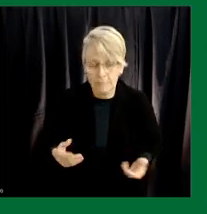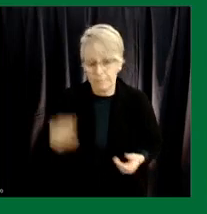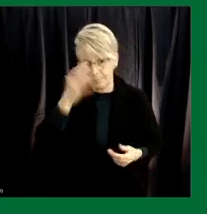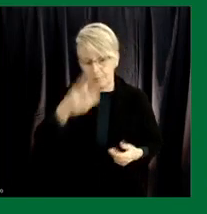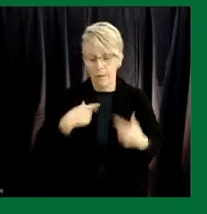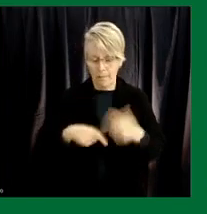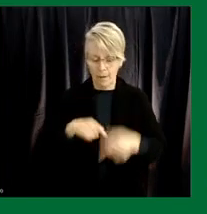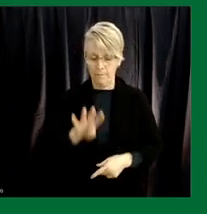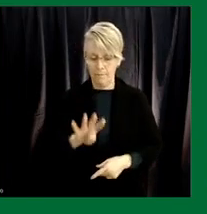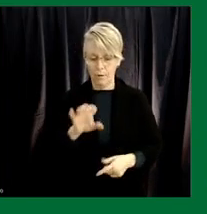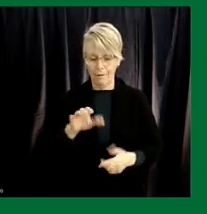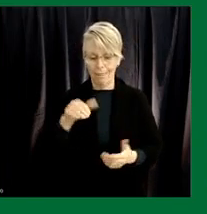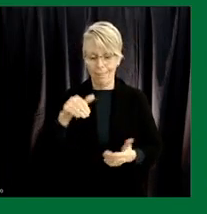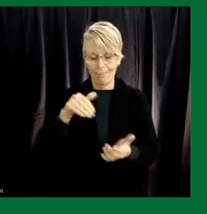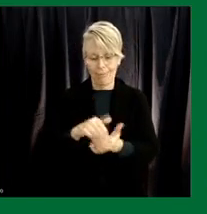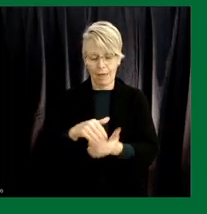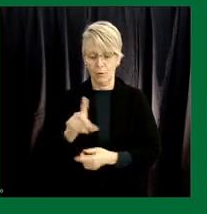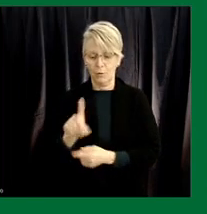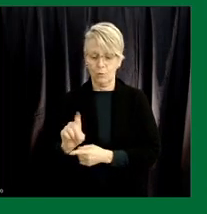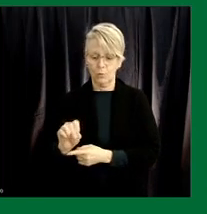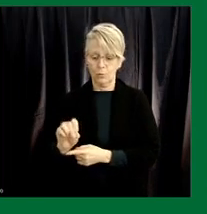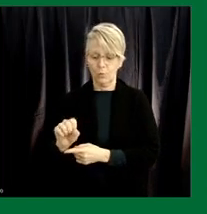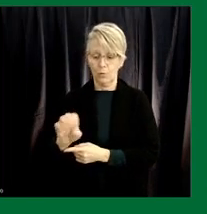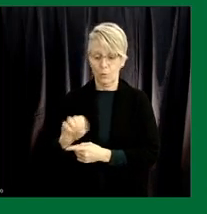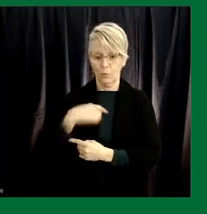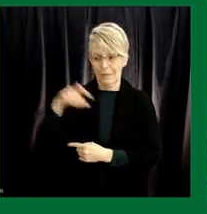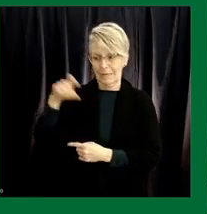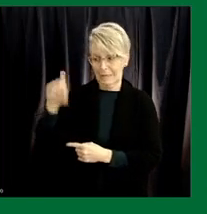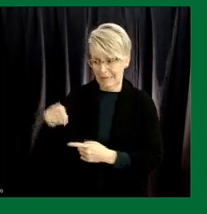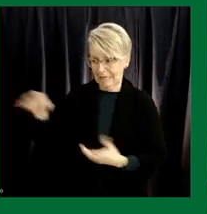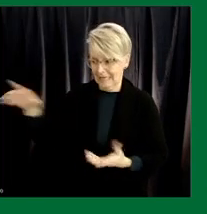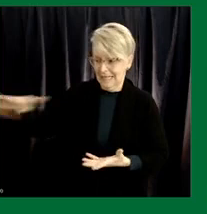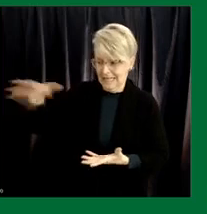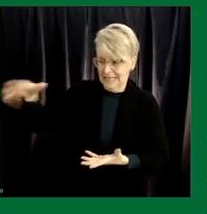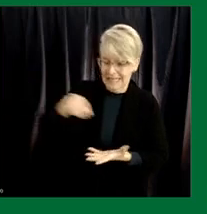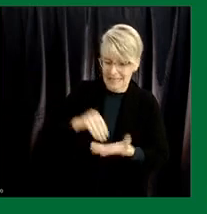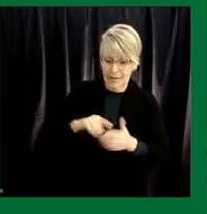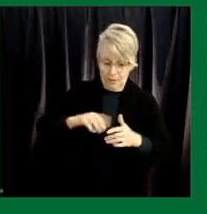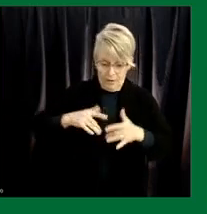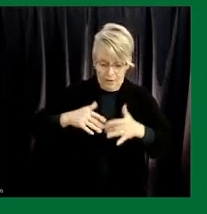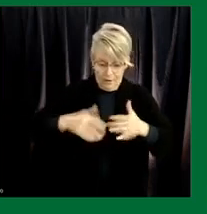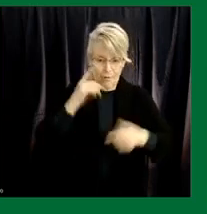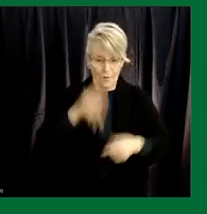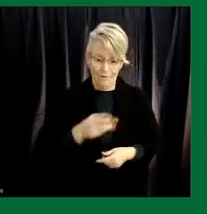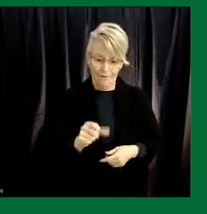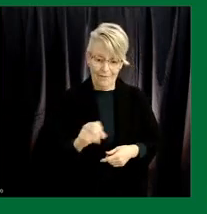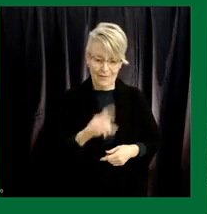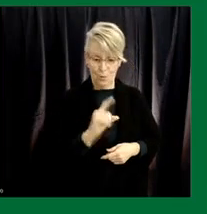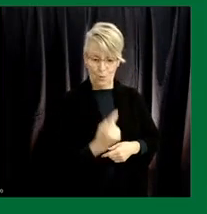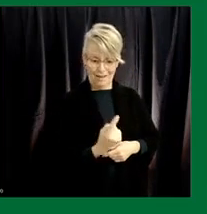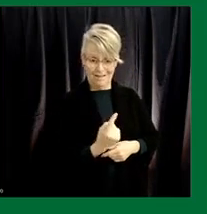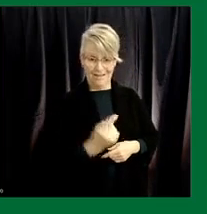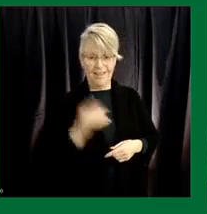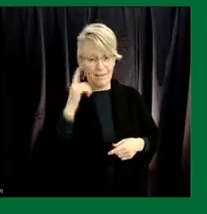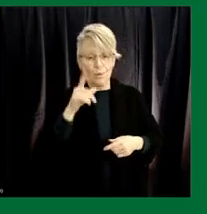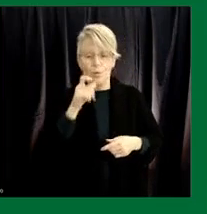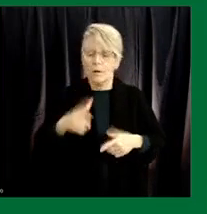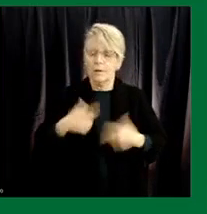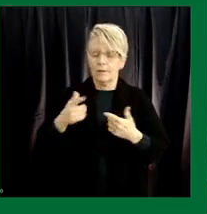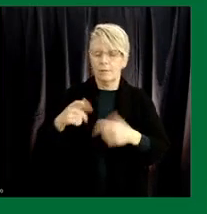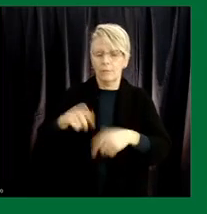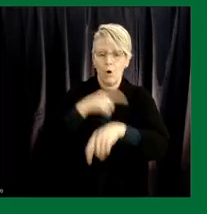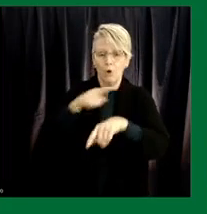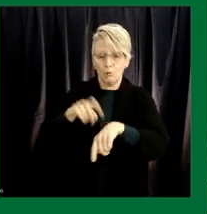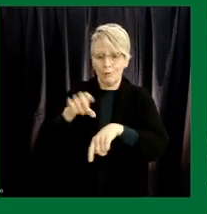400 000 shots or doses that will be needed to find our way uh totally through our phase one category which is our long-term care residents a